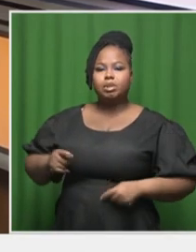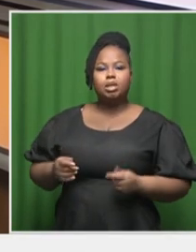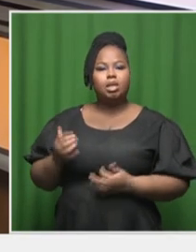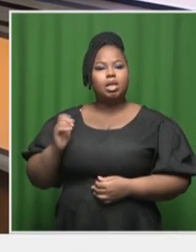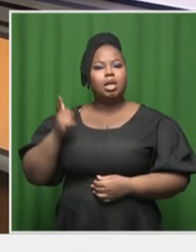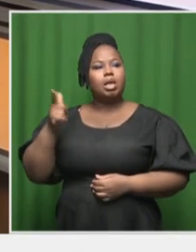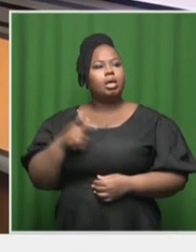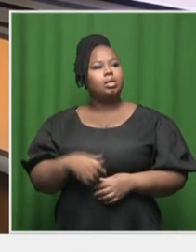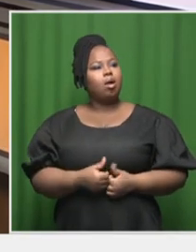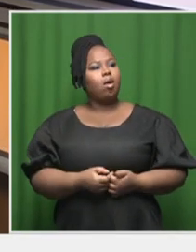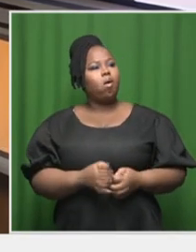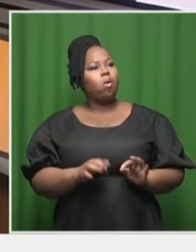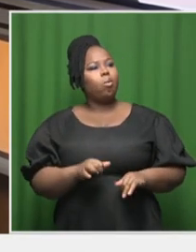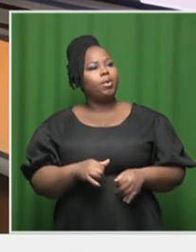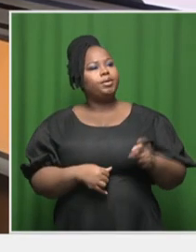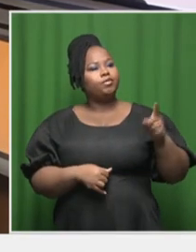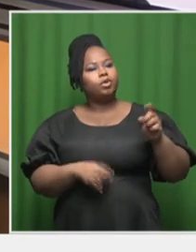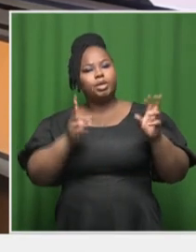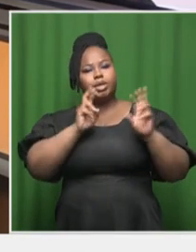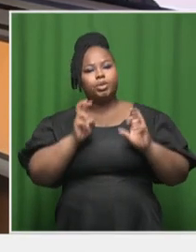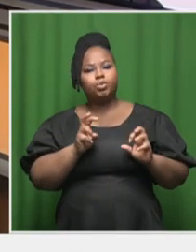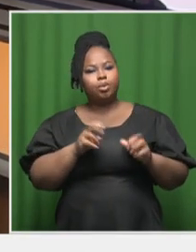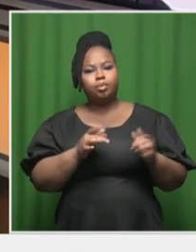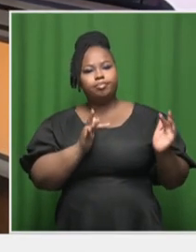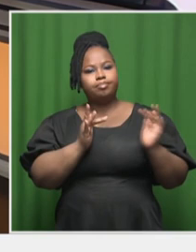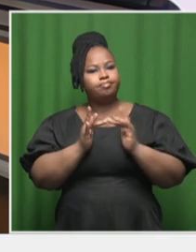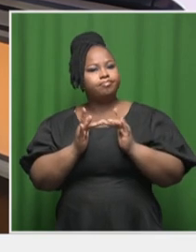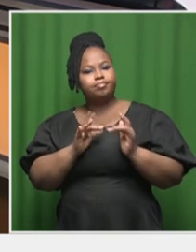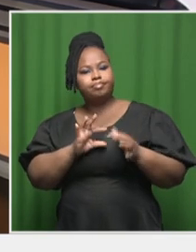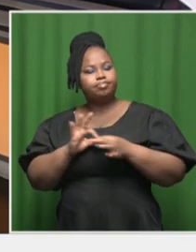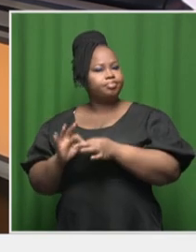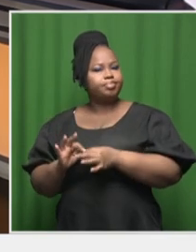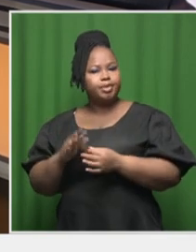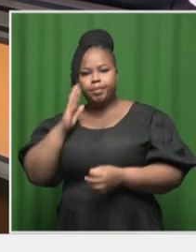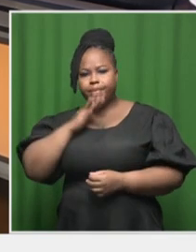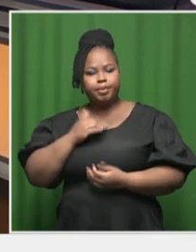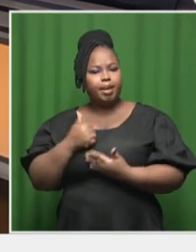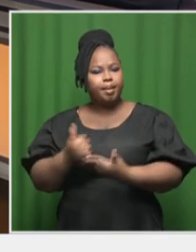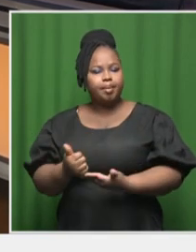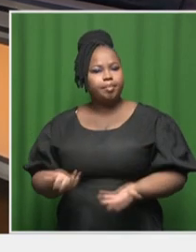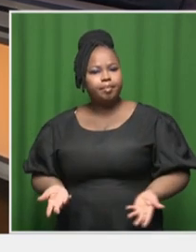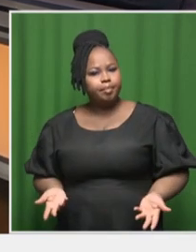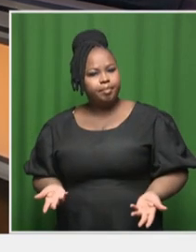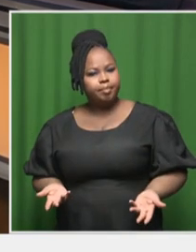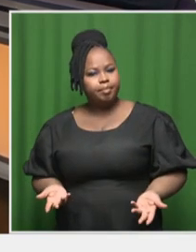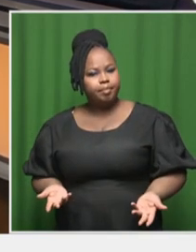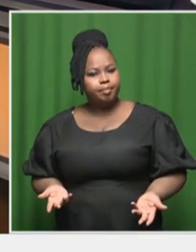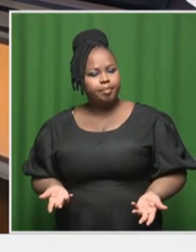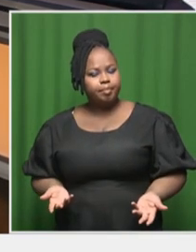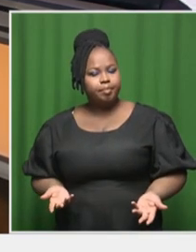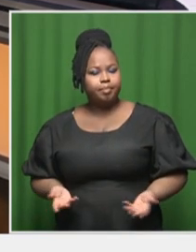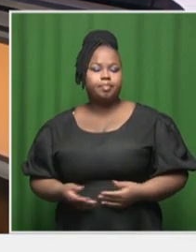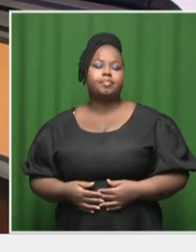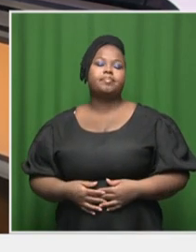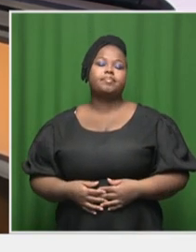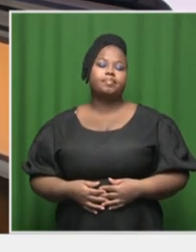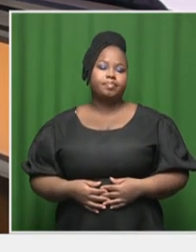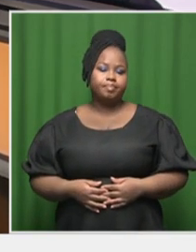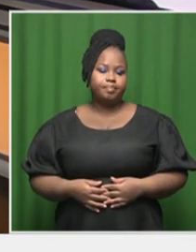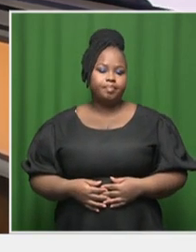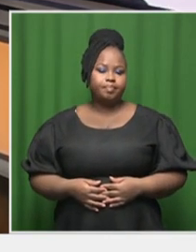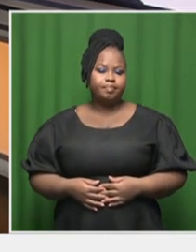as an ornament as opposed to something that can be used to try and solve the power crisis. Yeah, so to